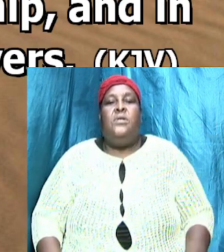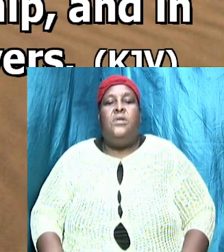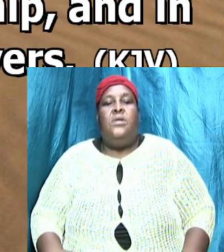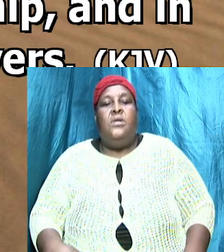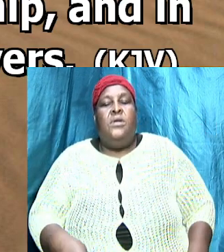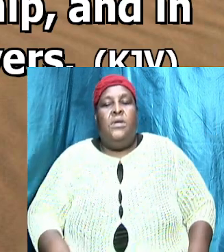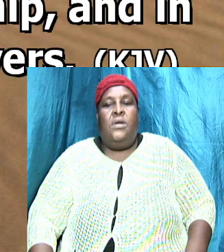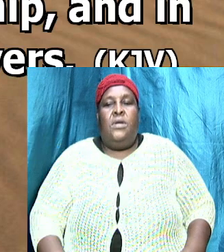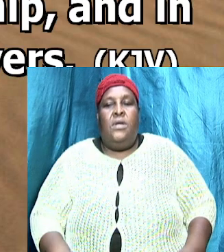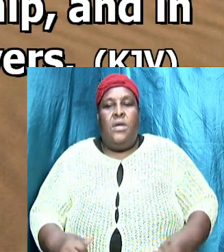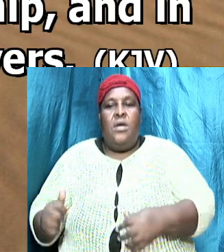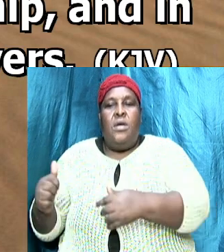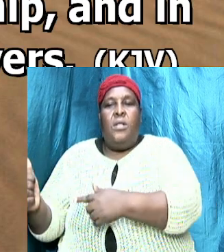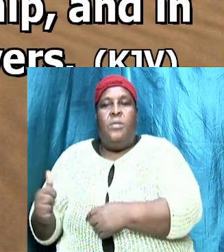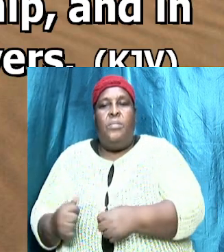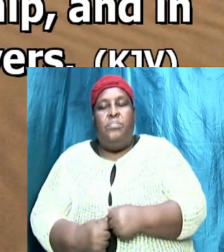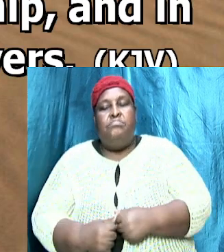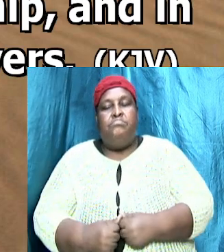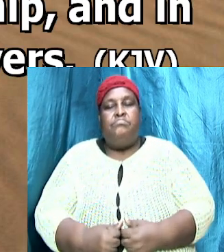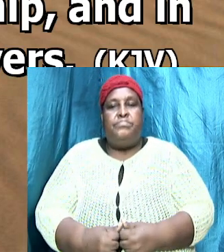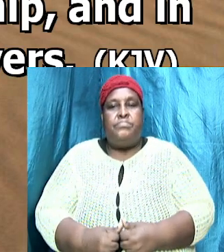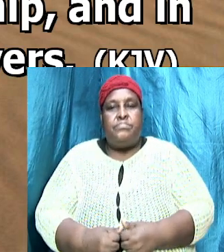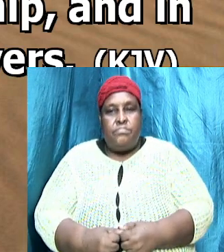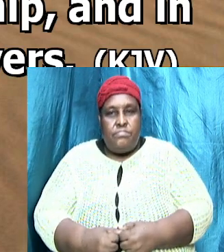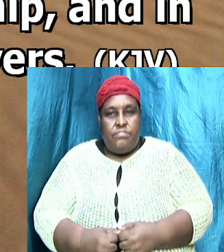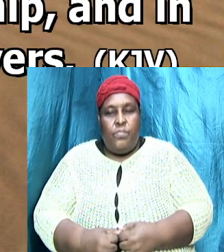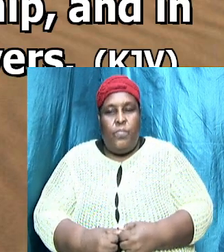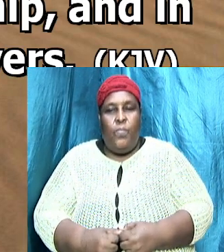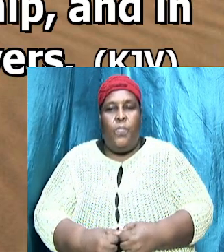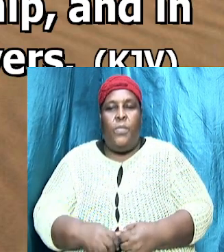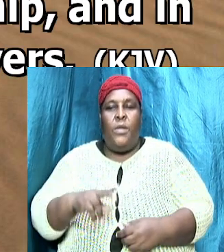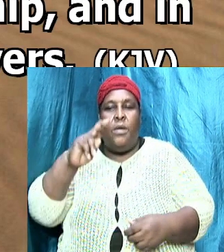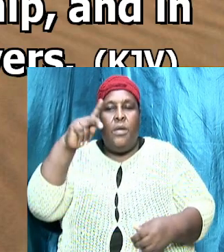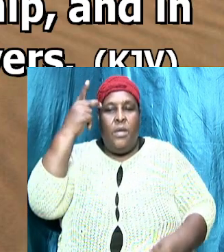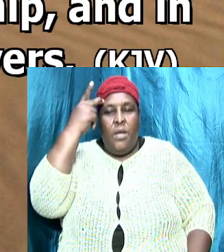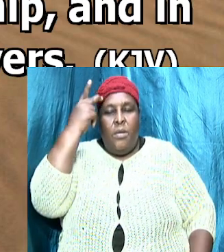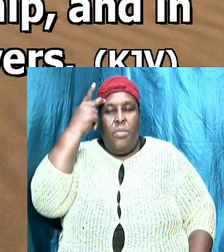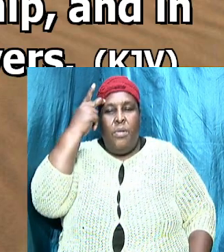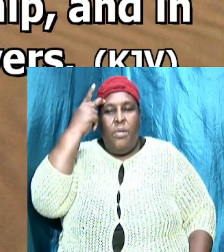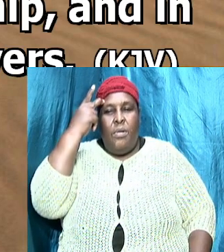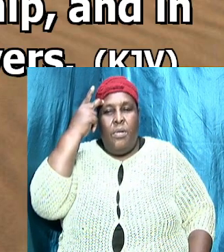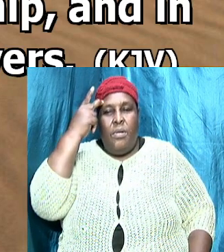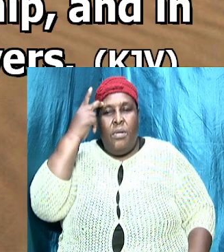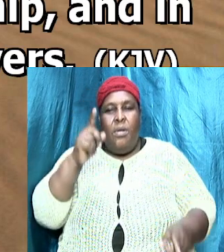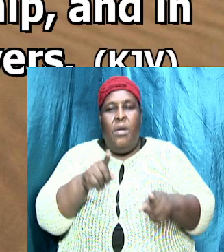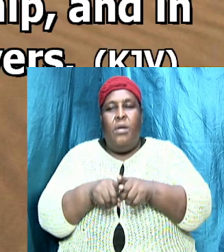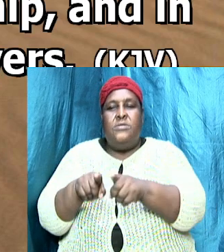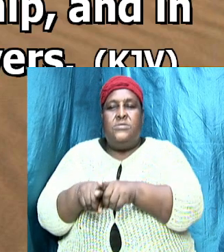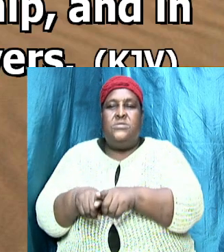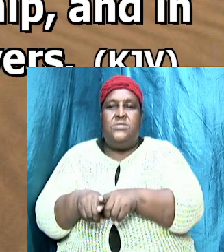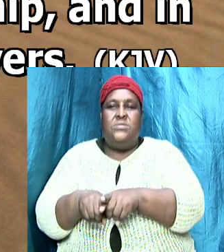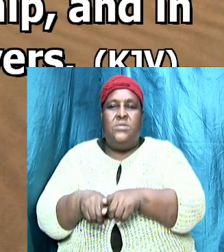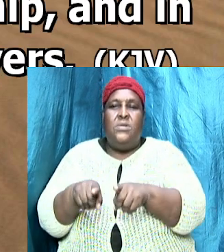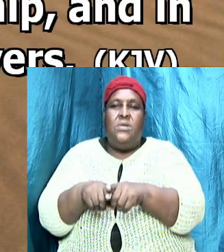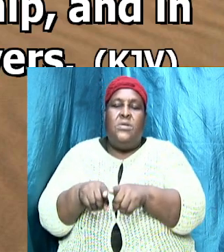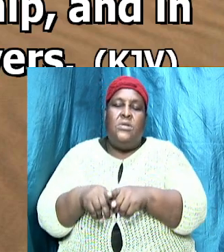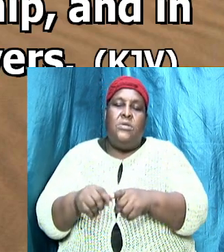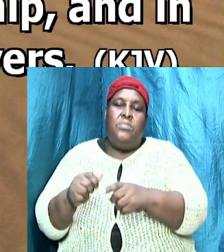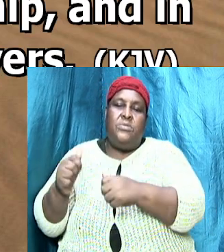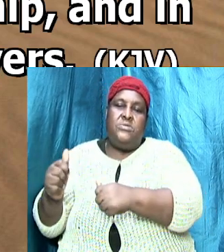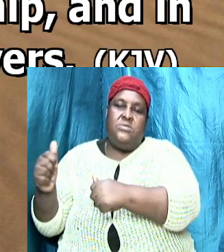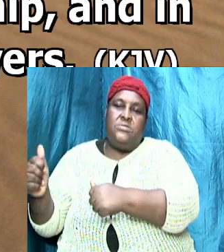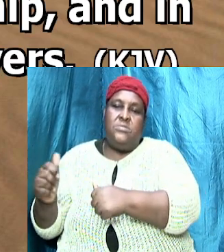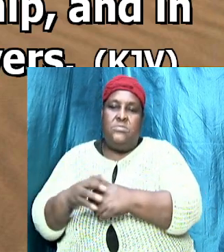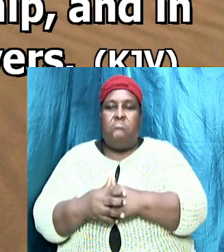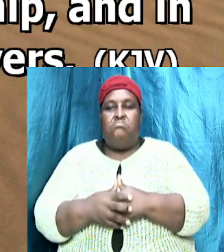the apostle and then Paul was also considered as an apostle and